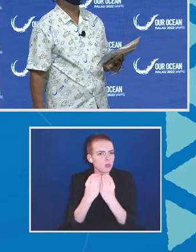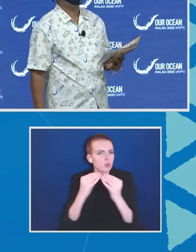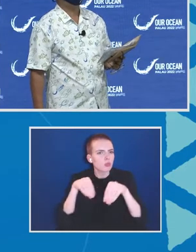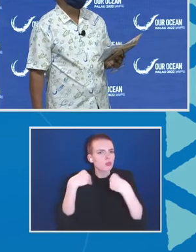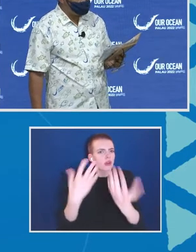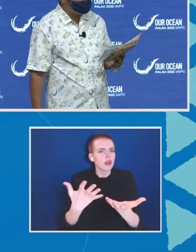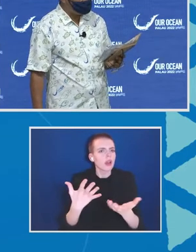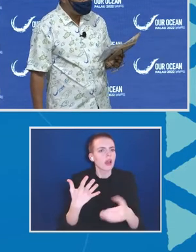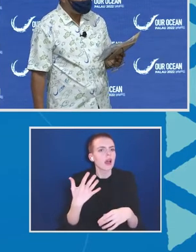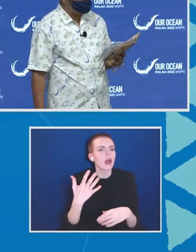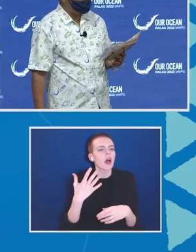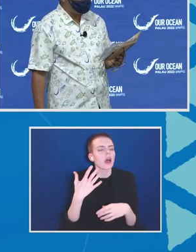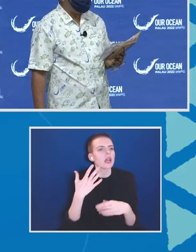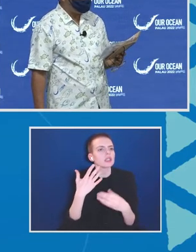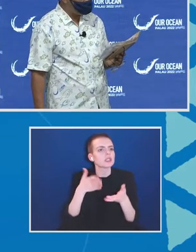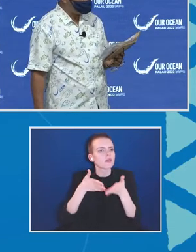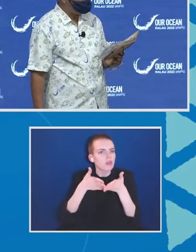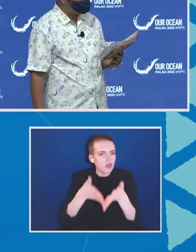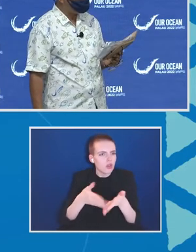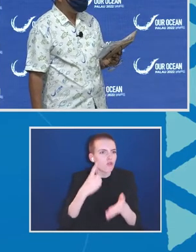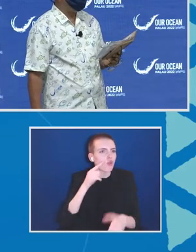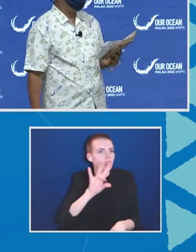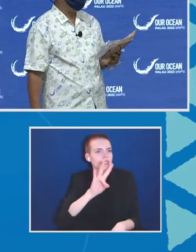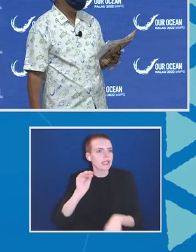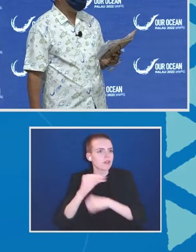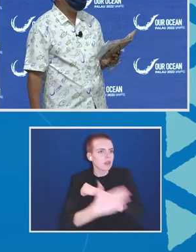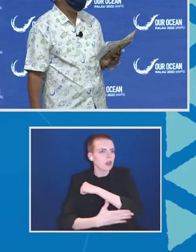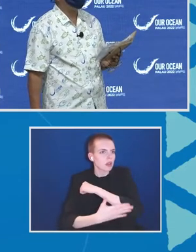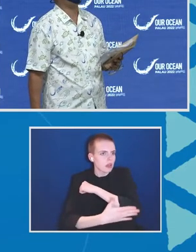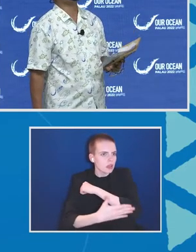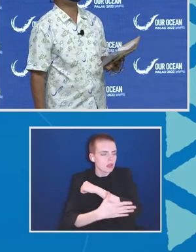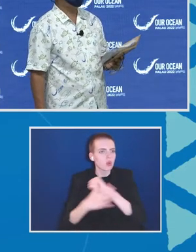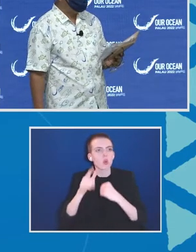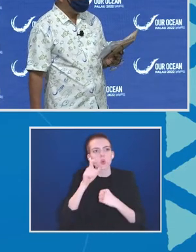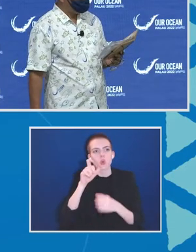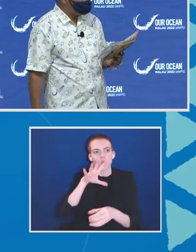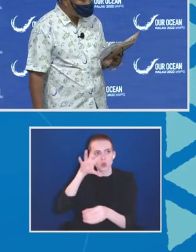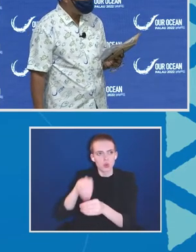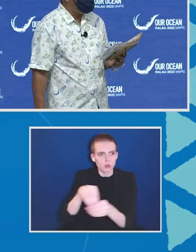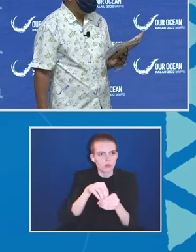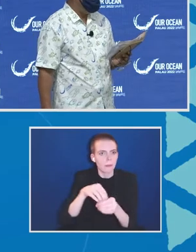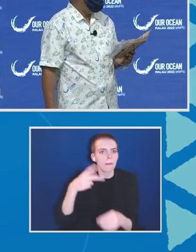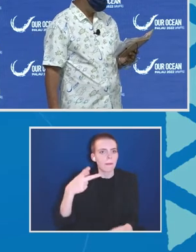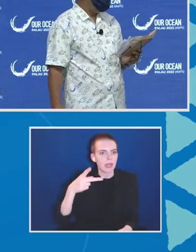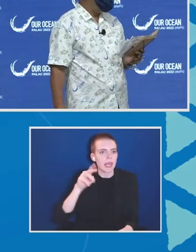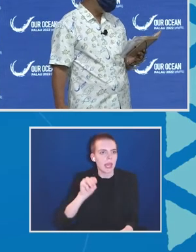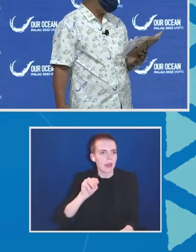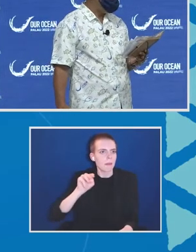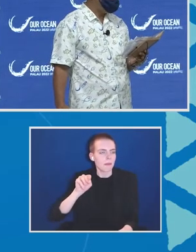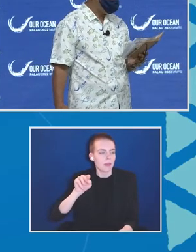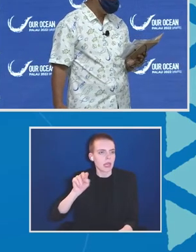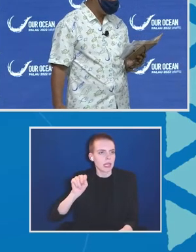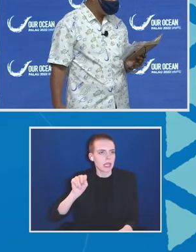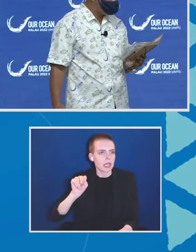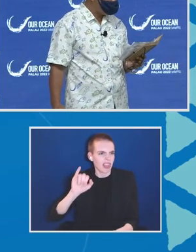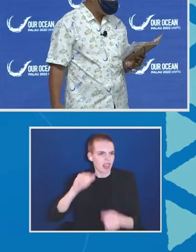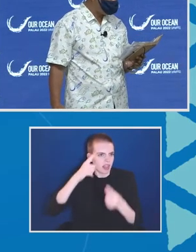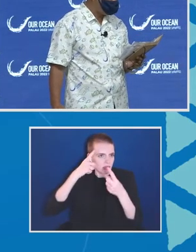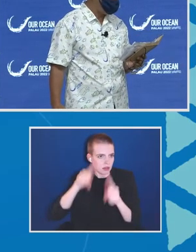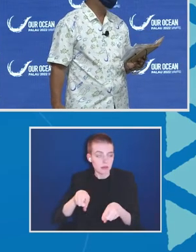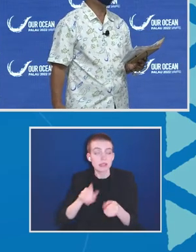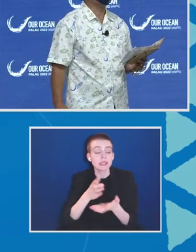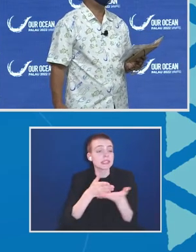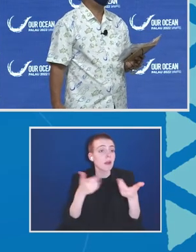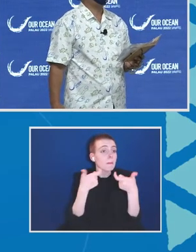vessel list. 70 countries are the party to the PNMS. However, some major fishing and seafood